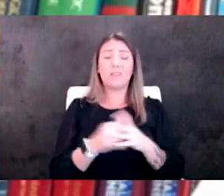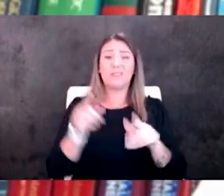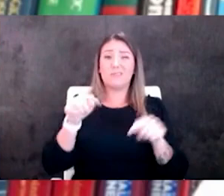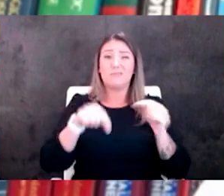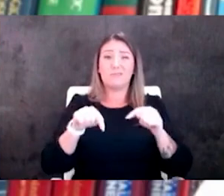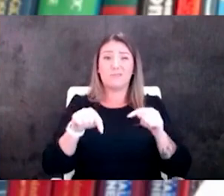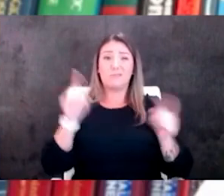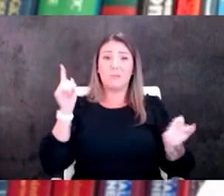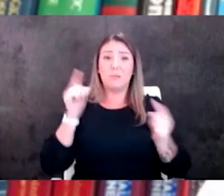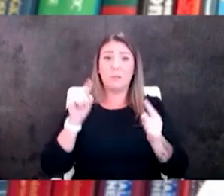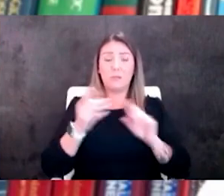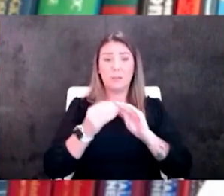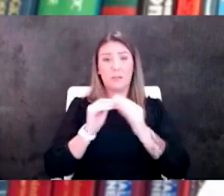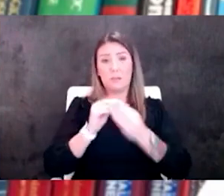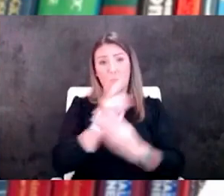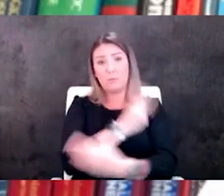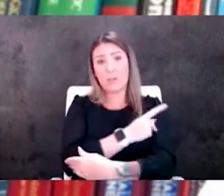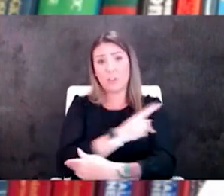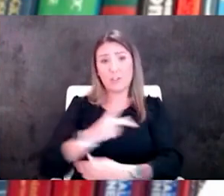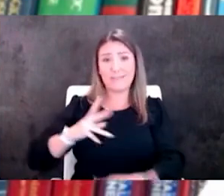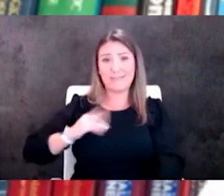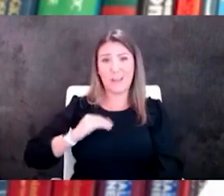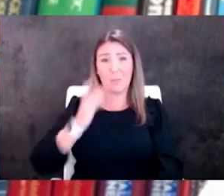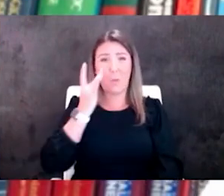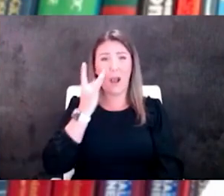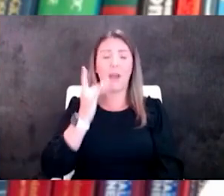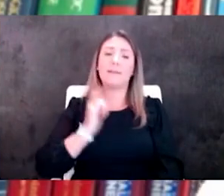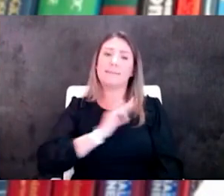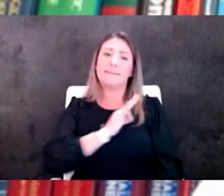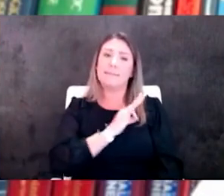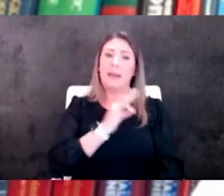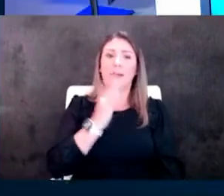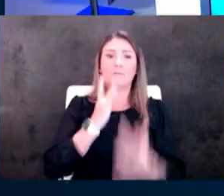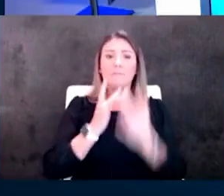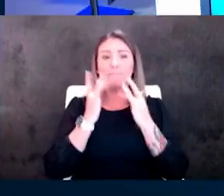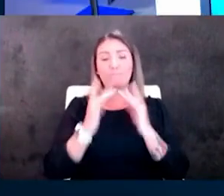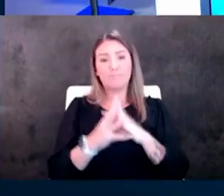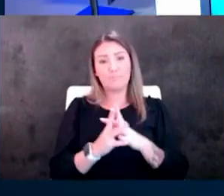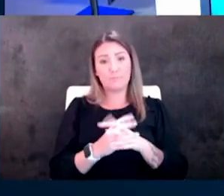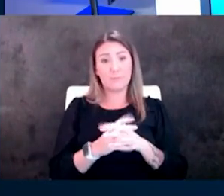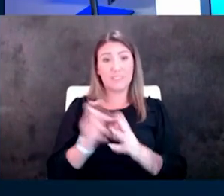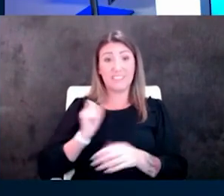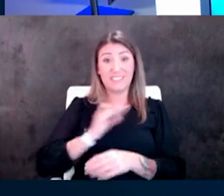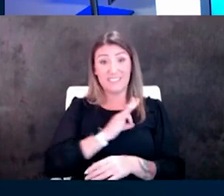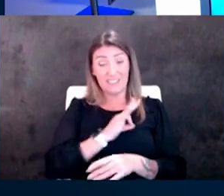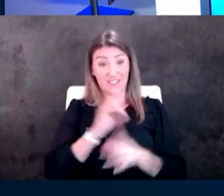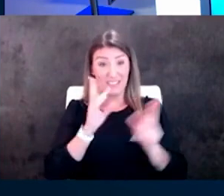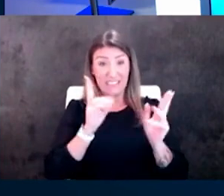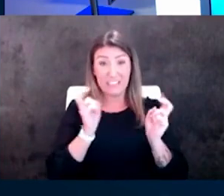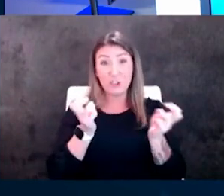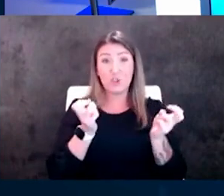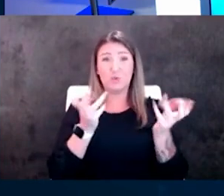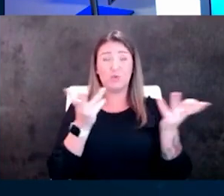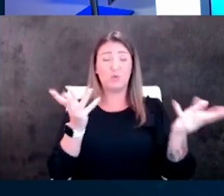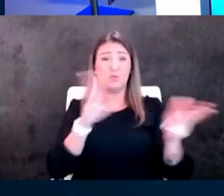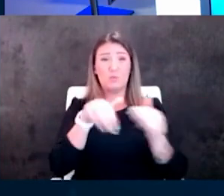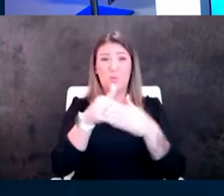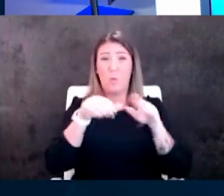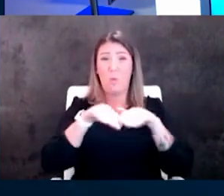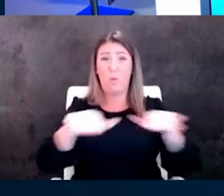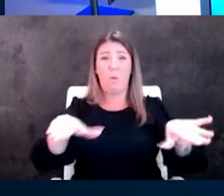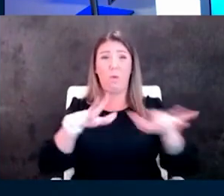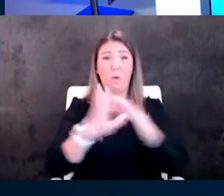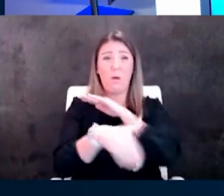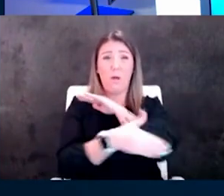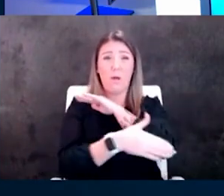the number of patients we accept because of that but yeah staffing is an issue across the country right now in health care i mean that that's something we need to